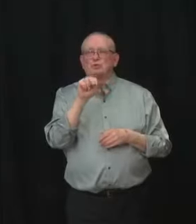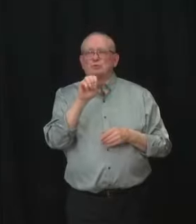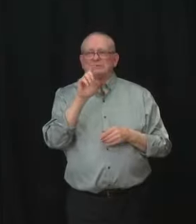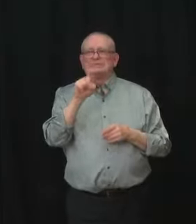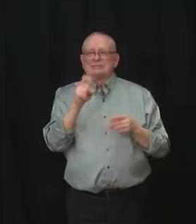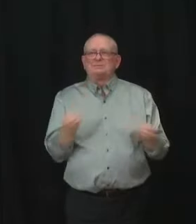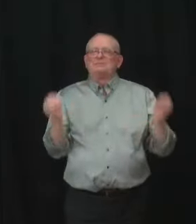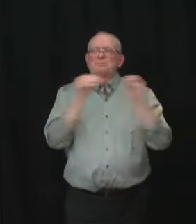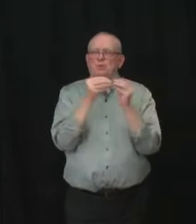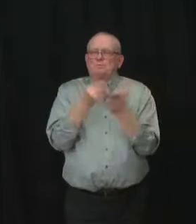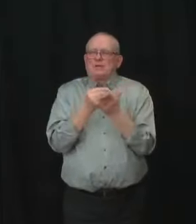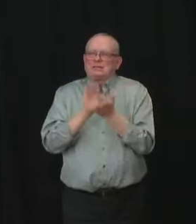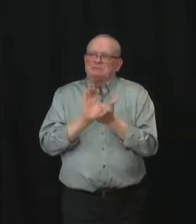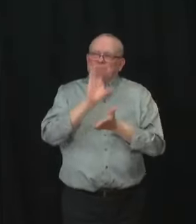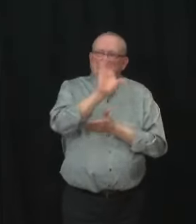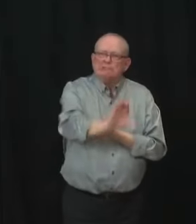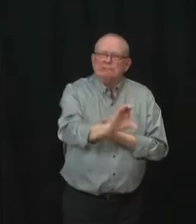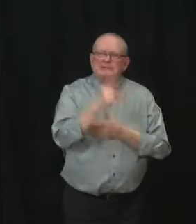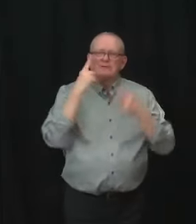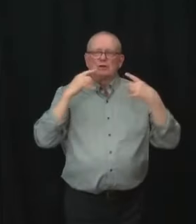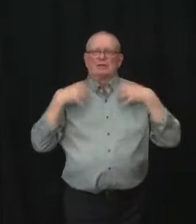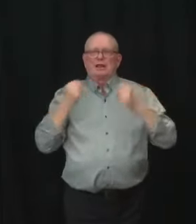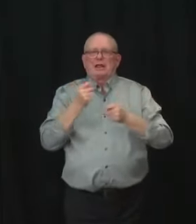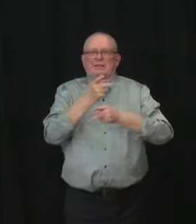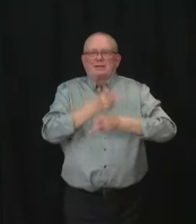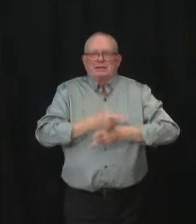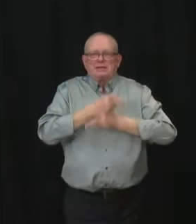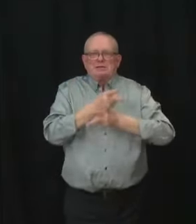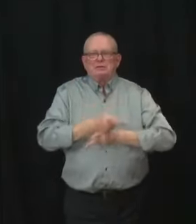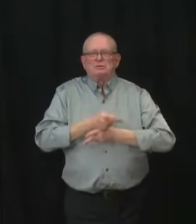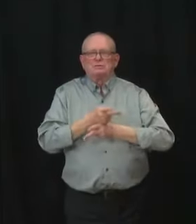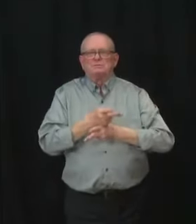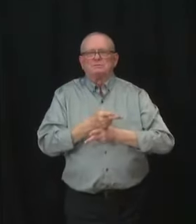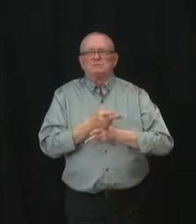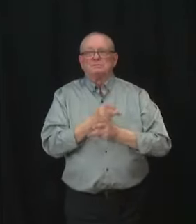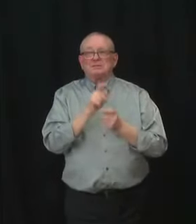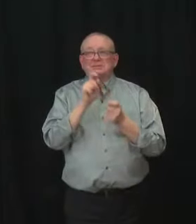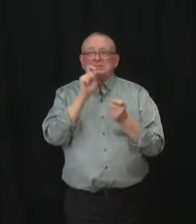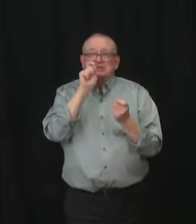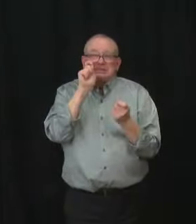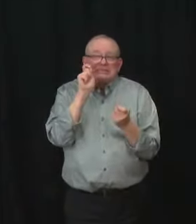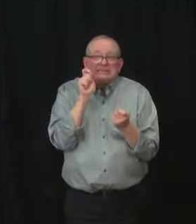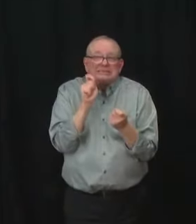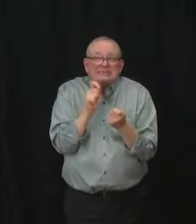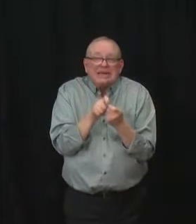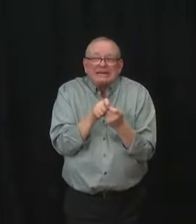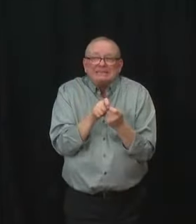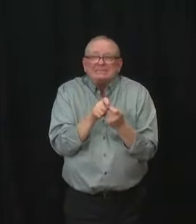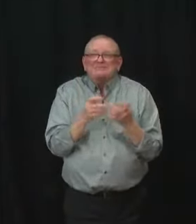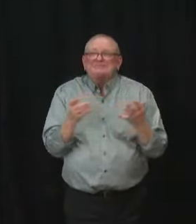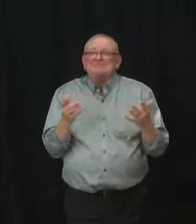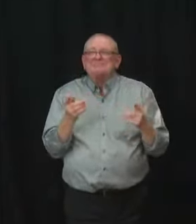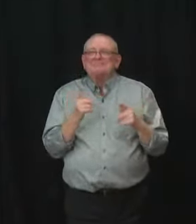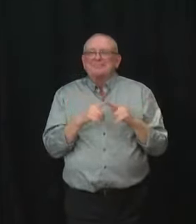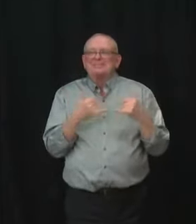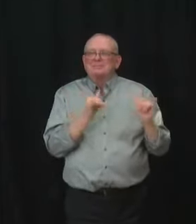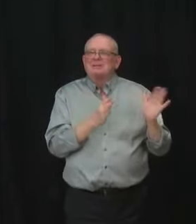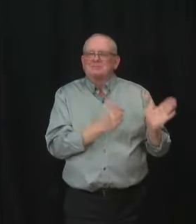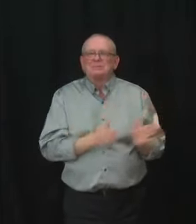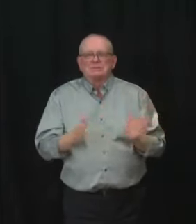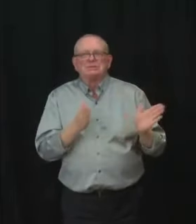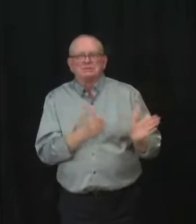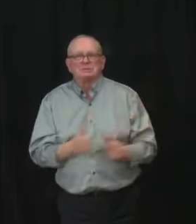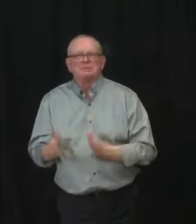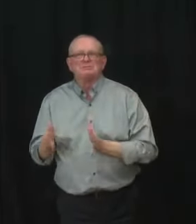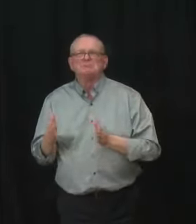is being done on that I can tell you uh and I can't tell anything uh I can't tell you anything further um you know decisions will be made uh over the coming weeks